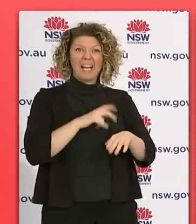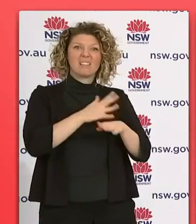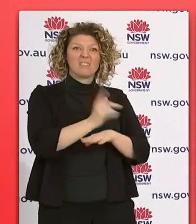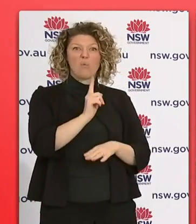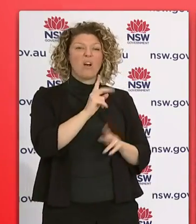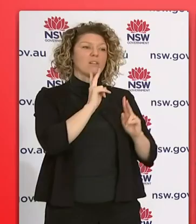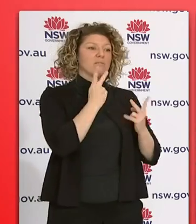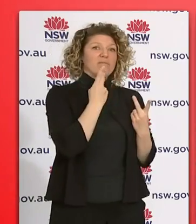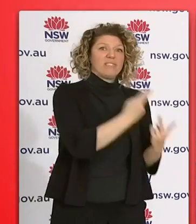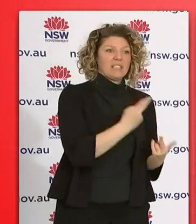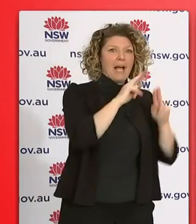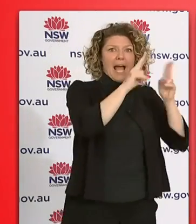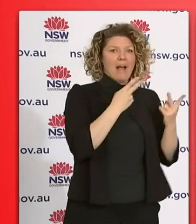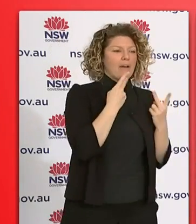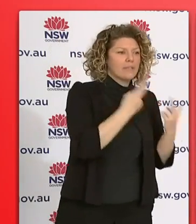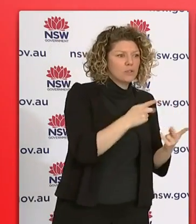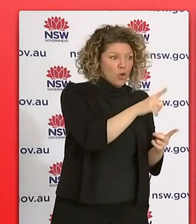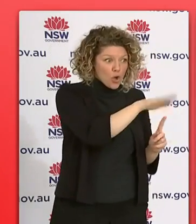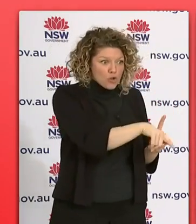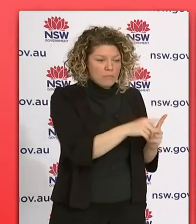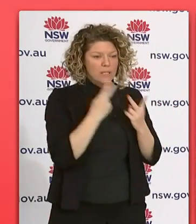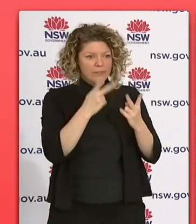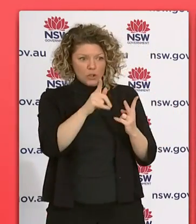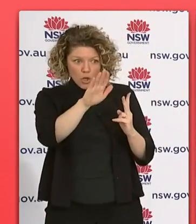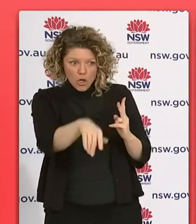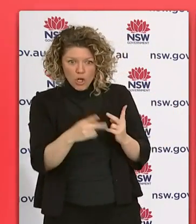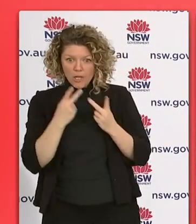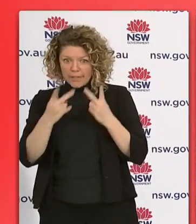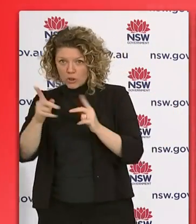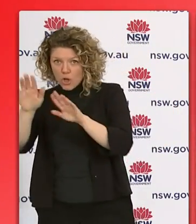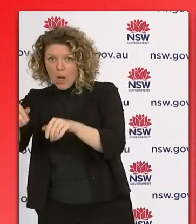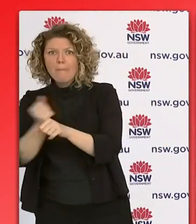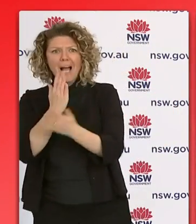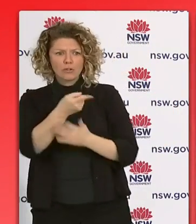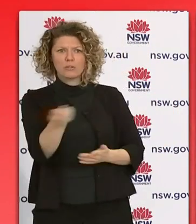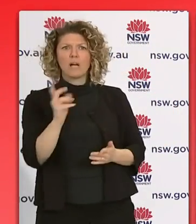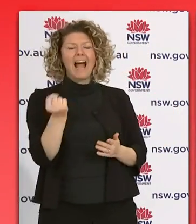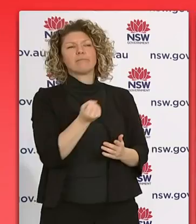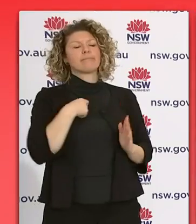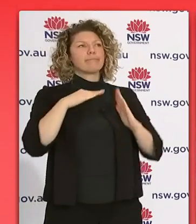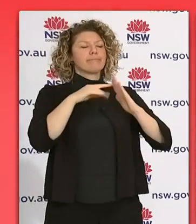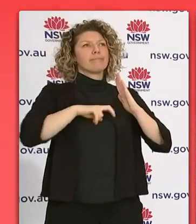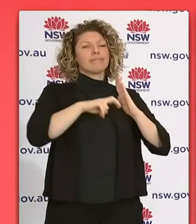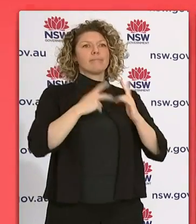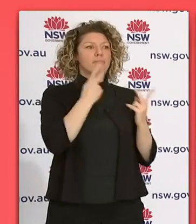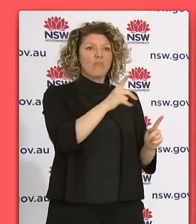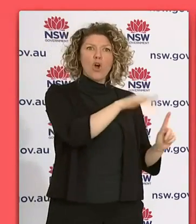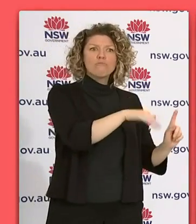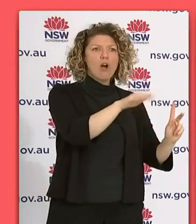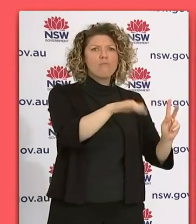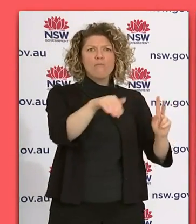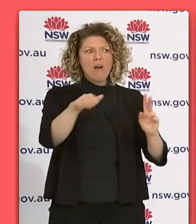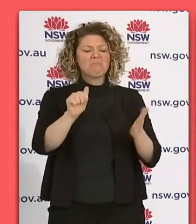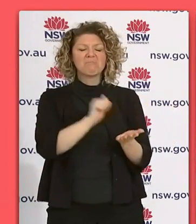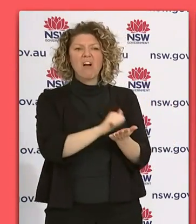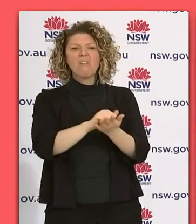people. And the advice that I've received this morning is that all of those people were in compliance with the public health orders. So thank you to those people. And I